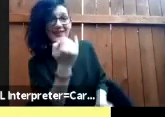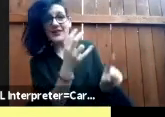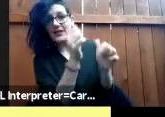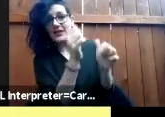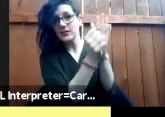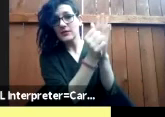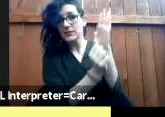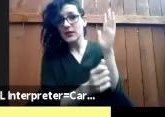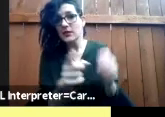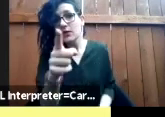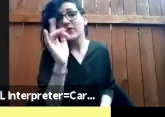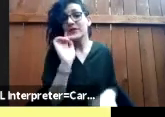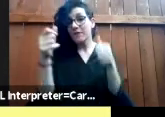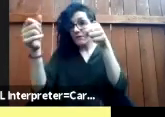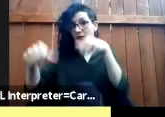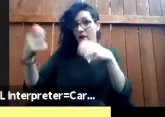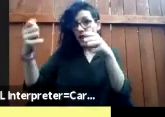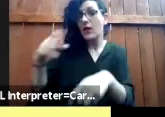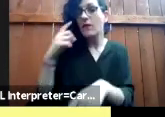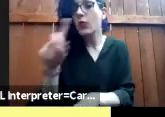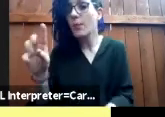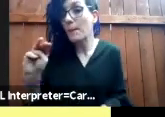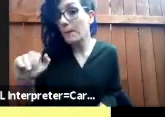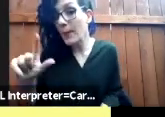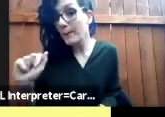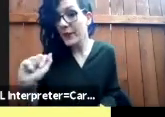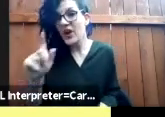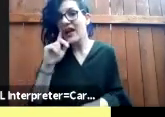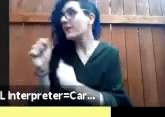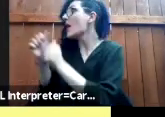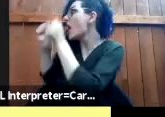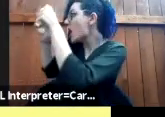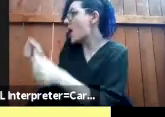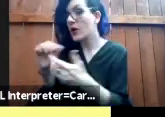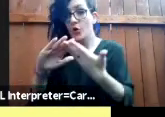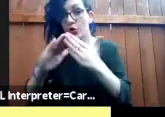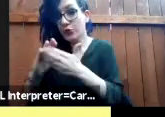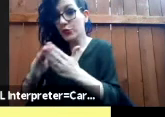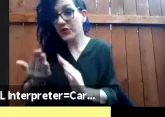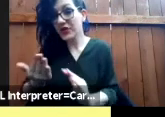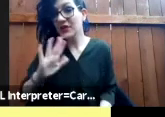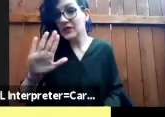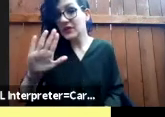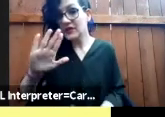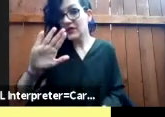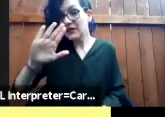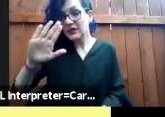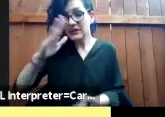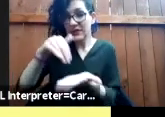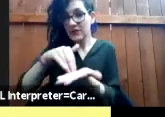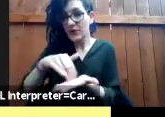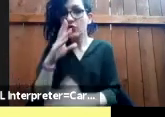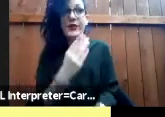organized for Mala which was installed within their community center which is like a food store slash food pantry